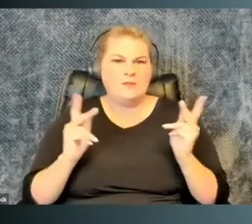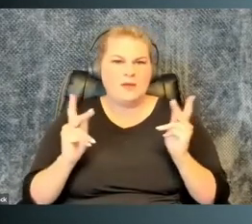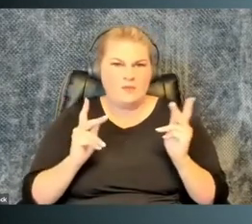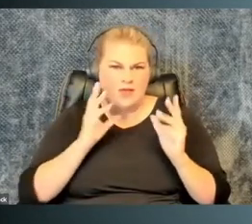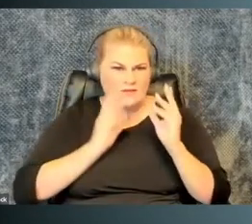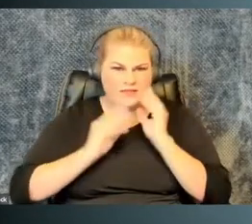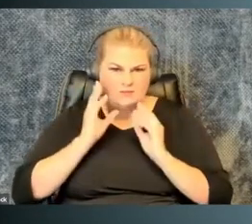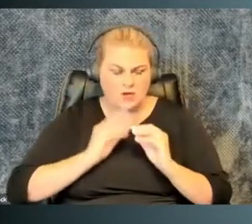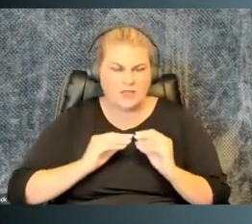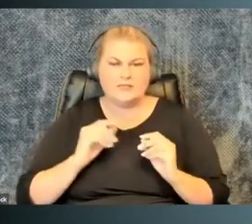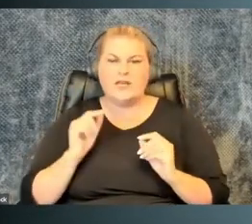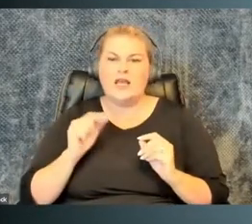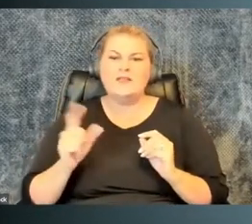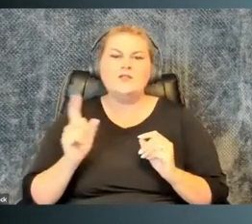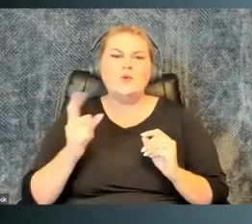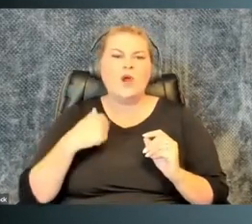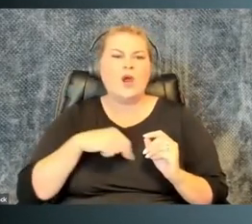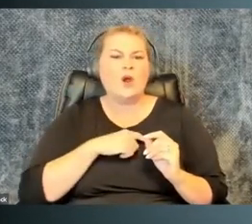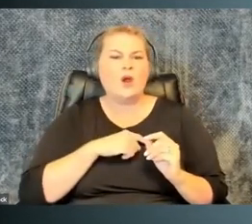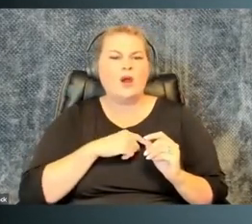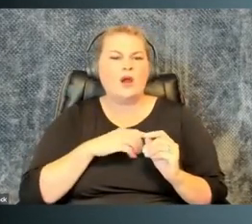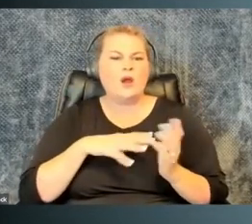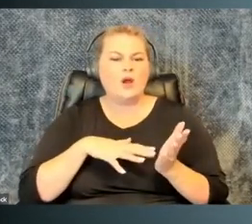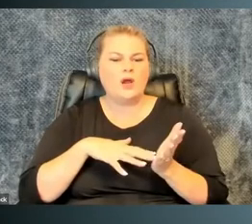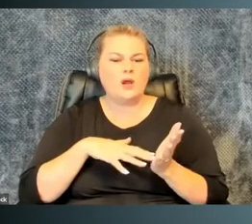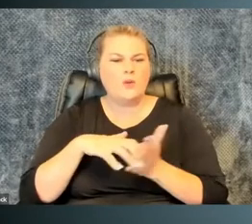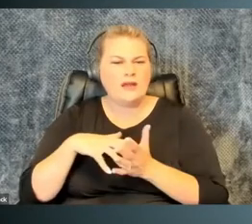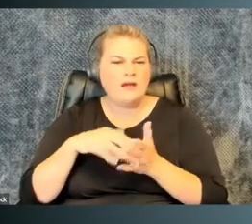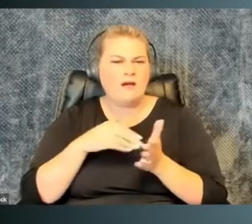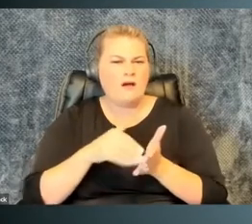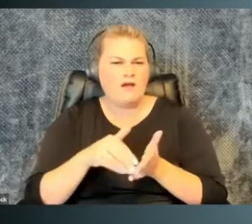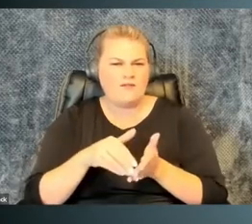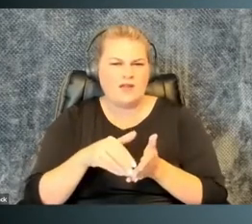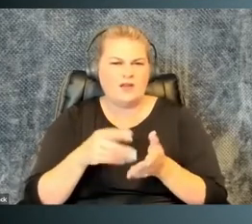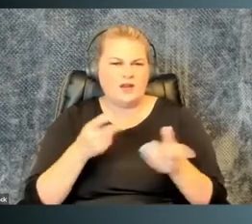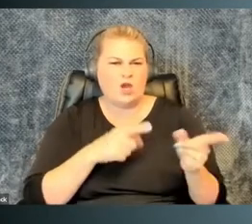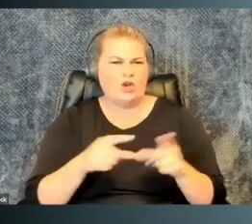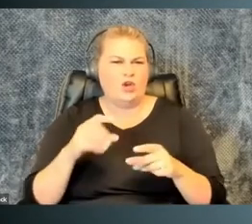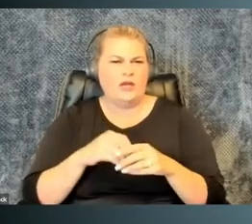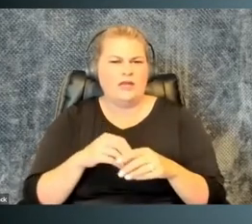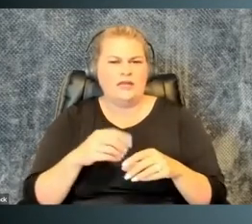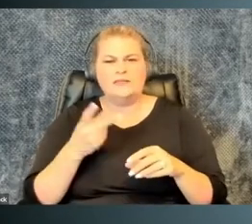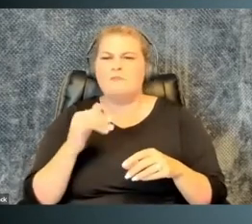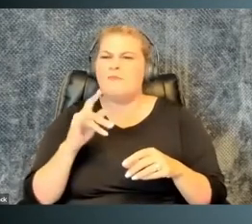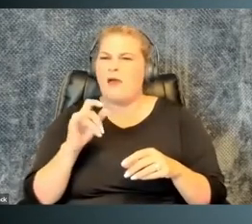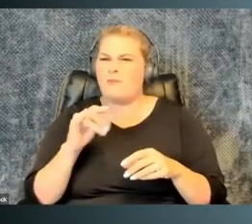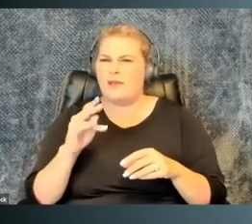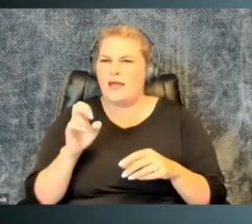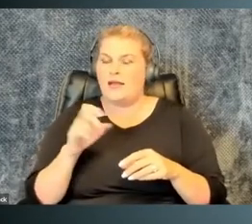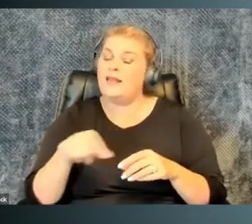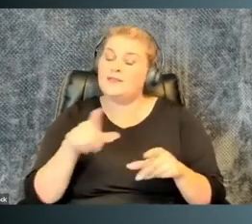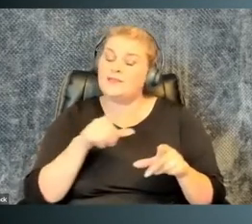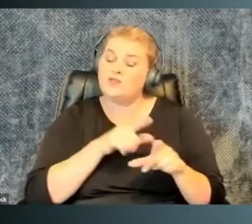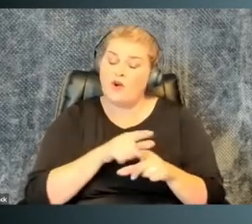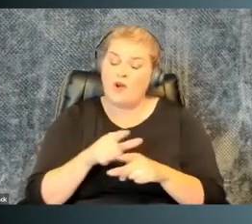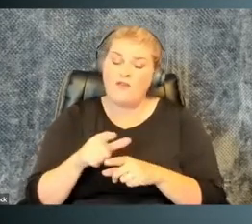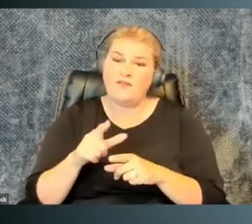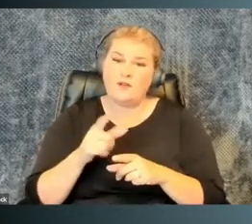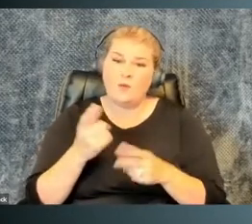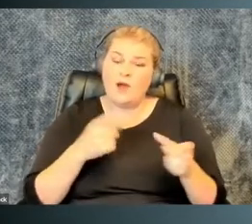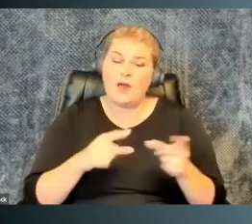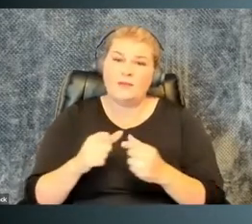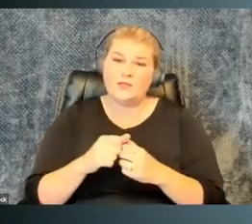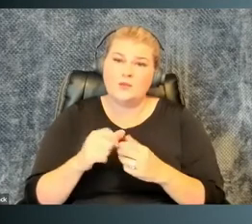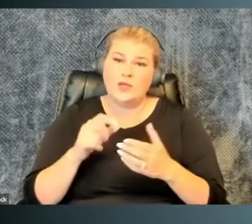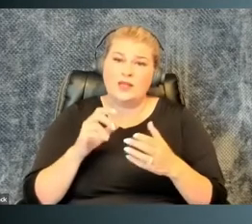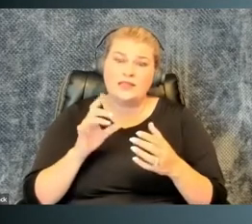waylaid in a way so many people are, and this is where leaks often occur in this pipeline. And this is